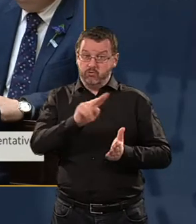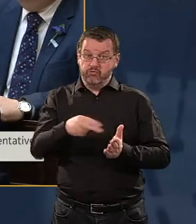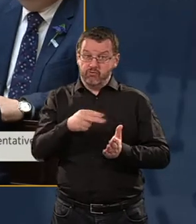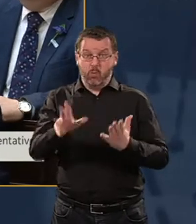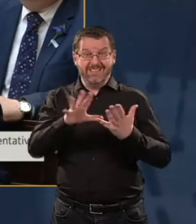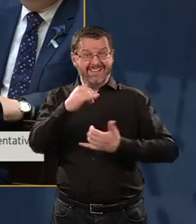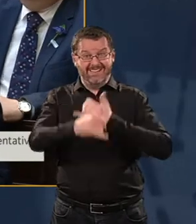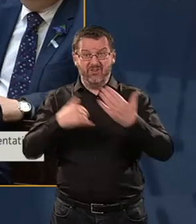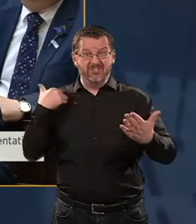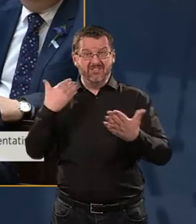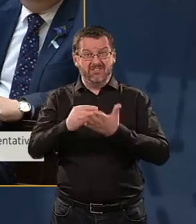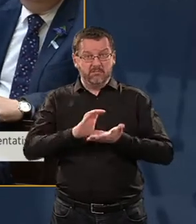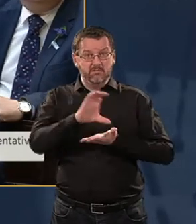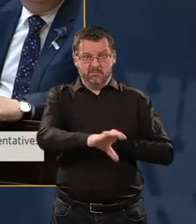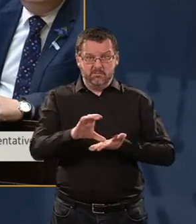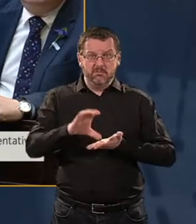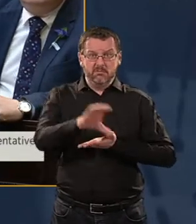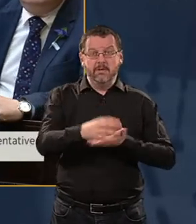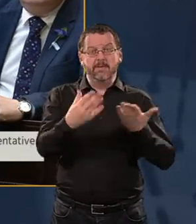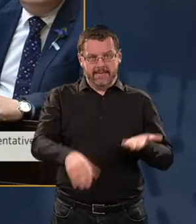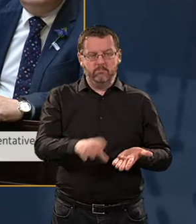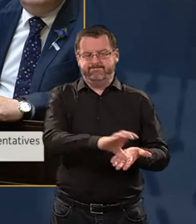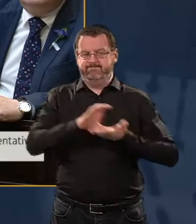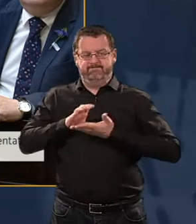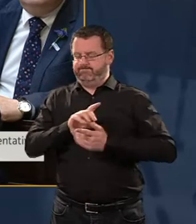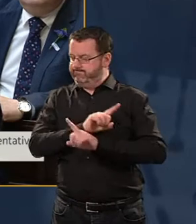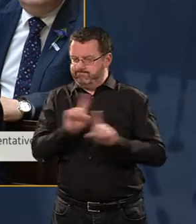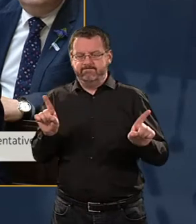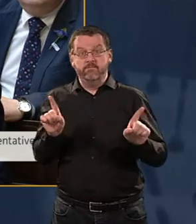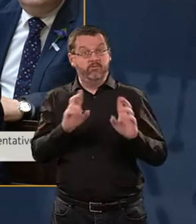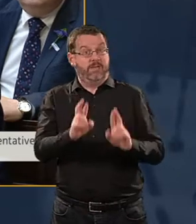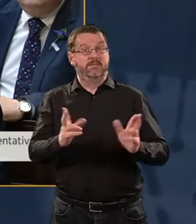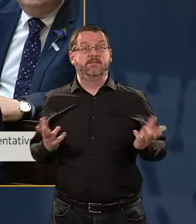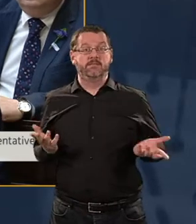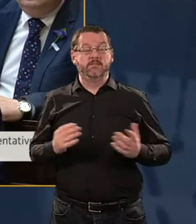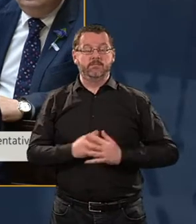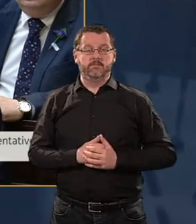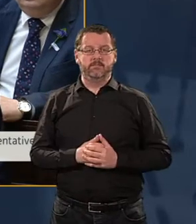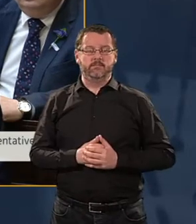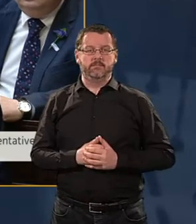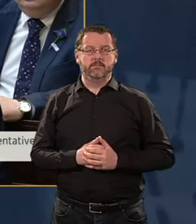rightly so. Sorry, that support has been withdrawn, and I think that's right. I think that